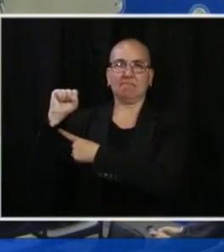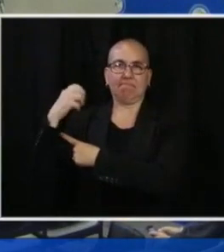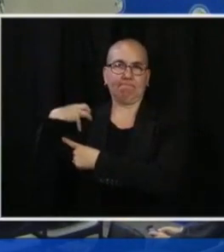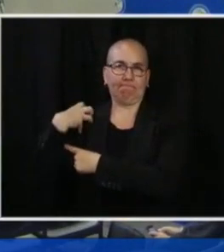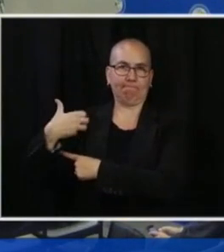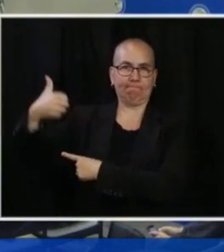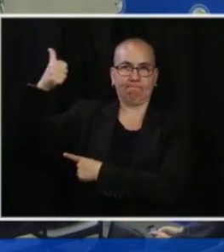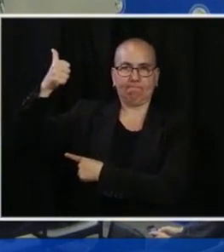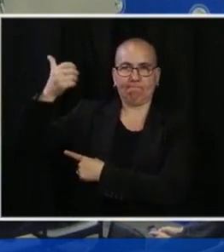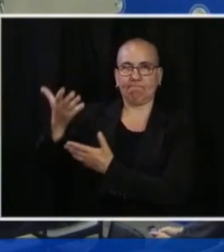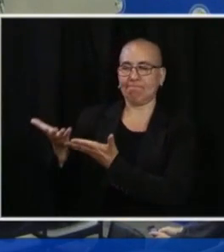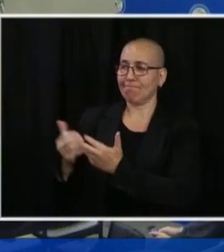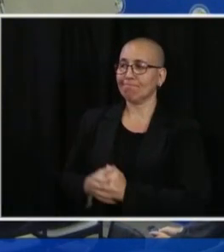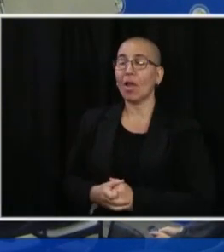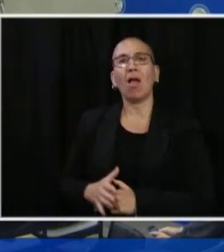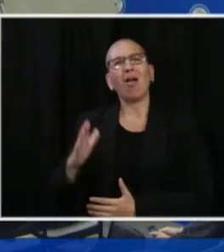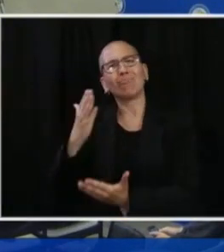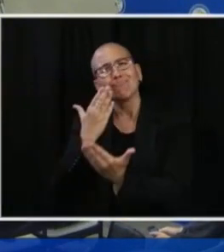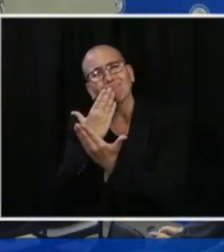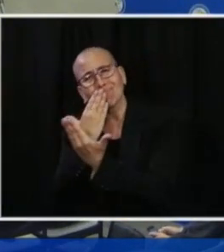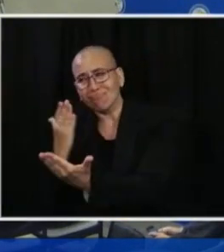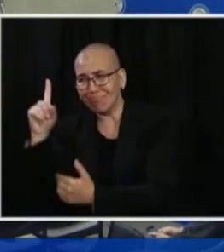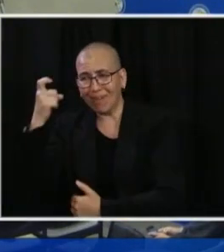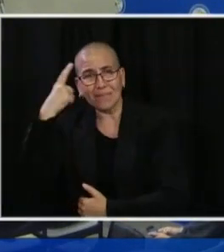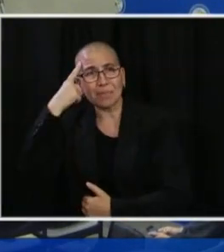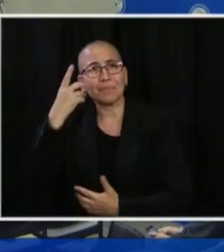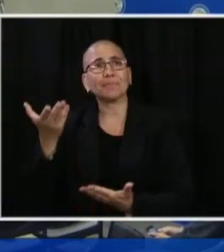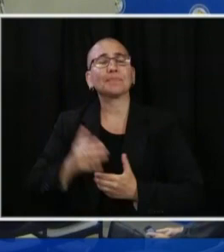Thank you, Governor. John Harrington, the Department of Public Safety.